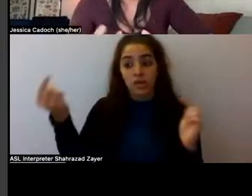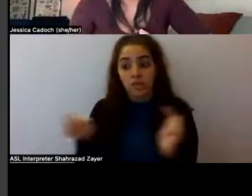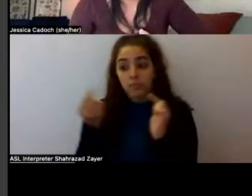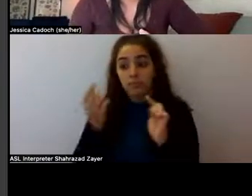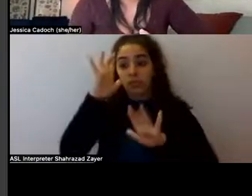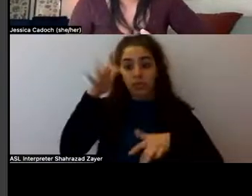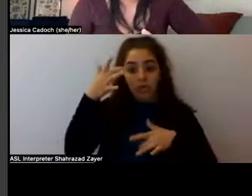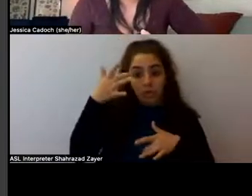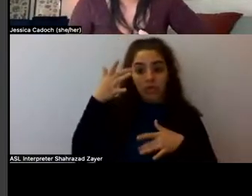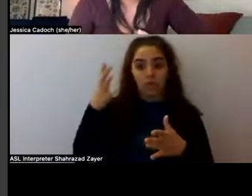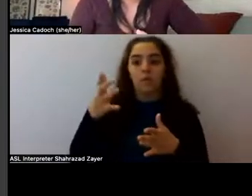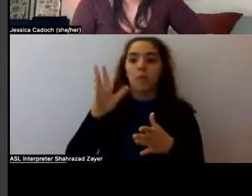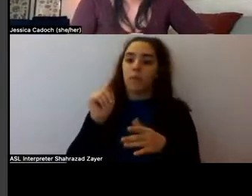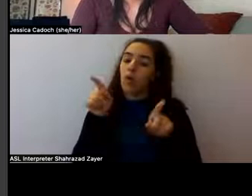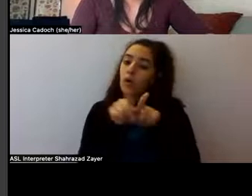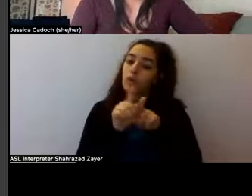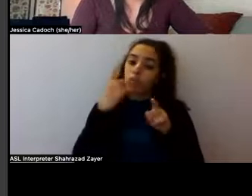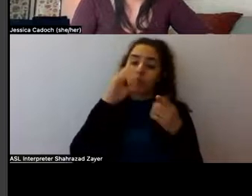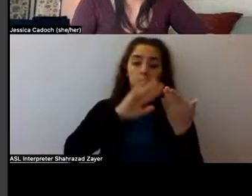community together and to bring culture together.